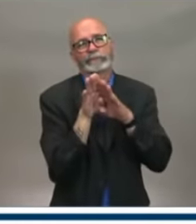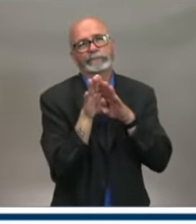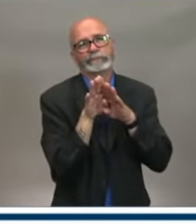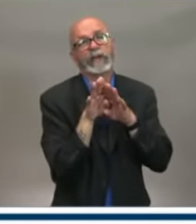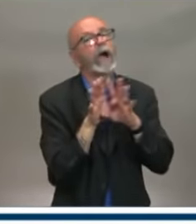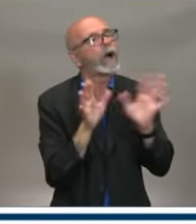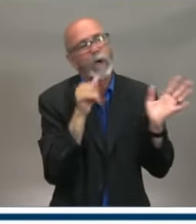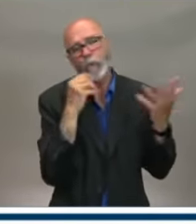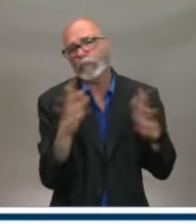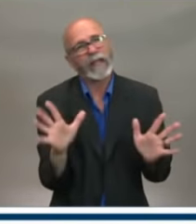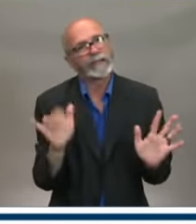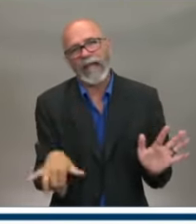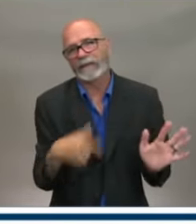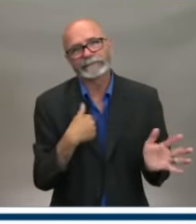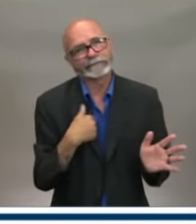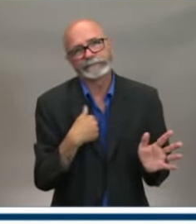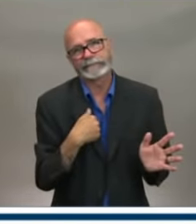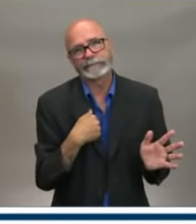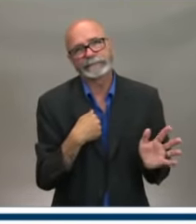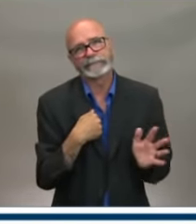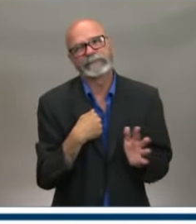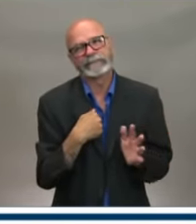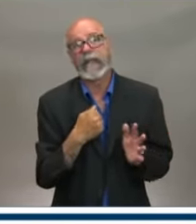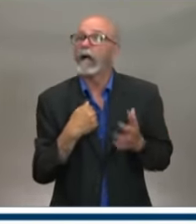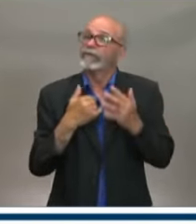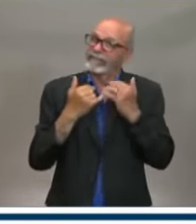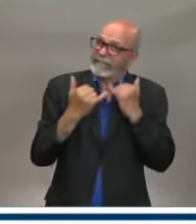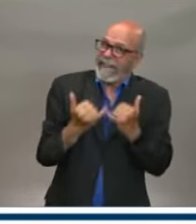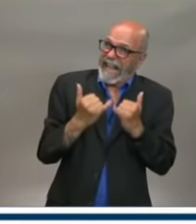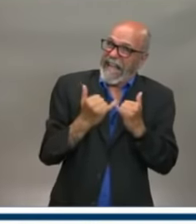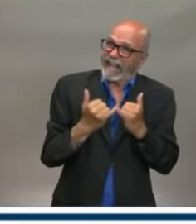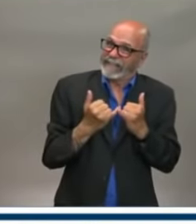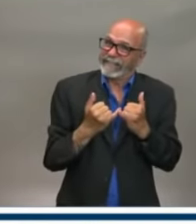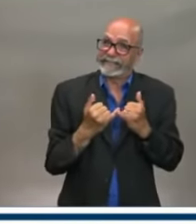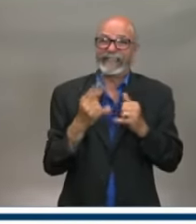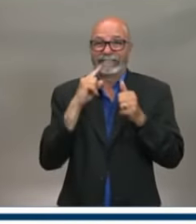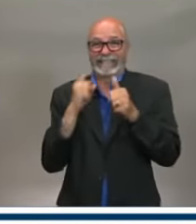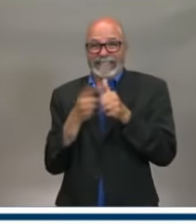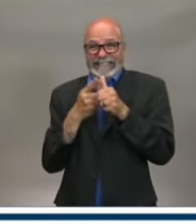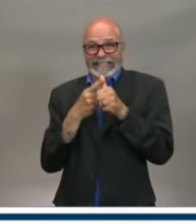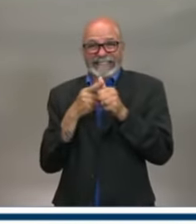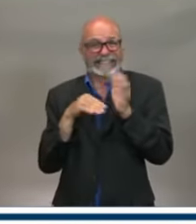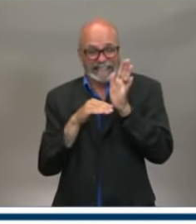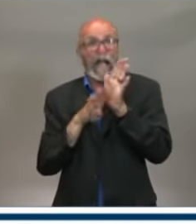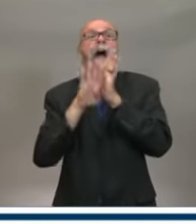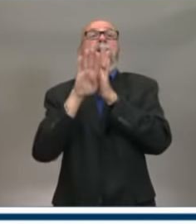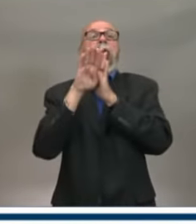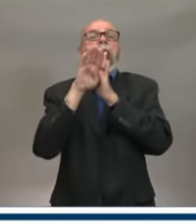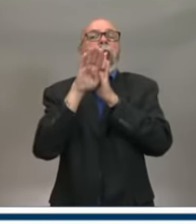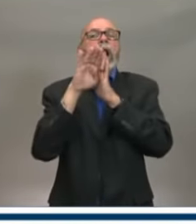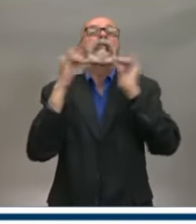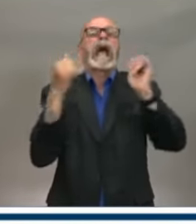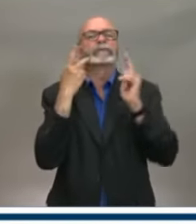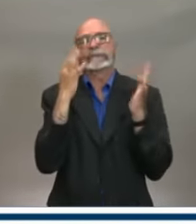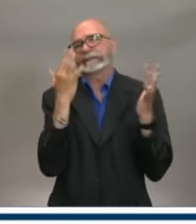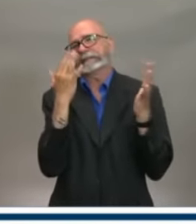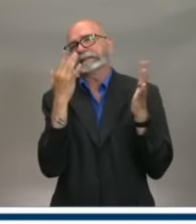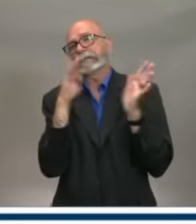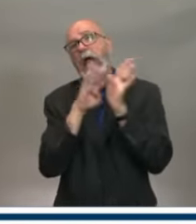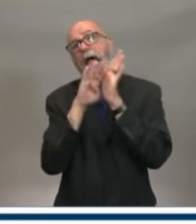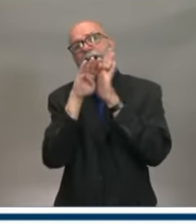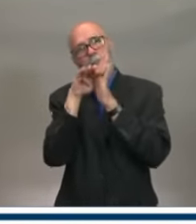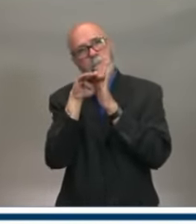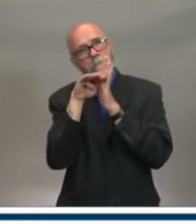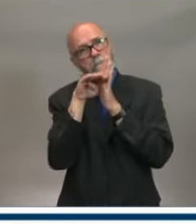can still operate and we don't get the spike that we received in wave one. And that's the principle behind why we waited, why we've gone